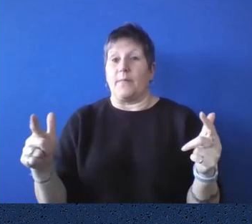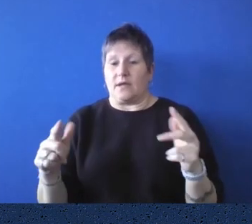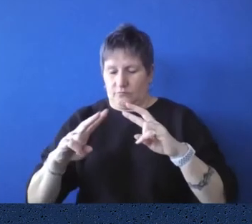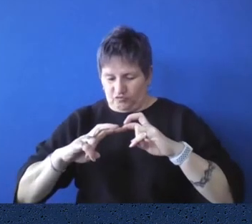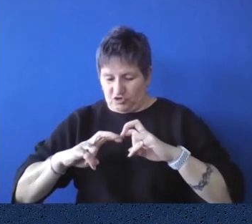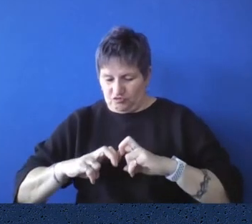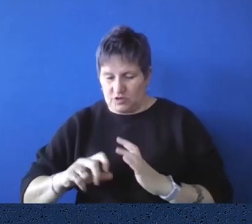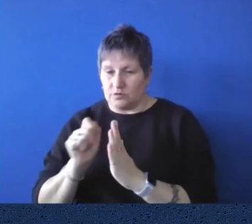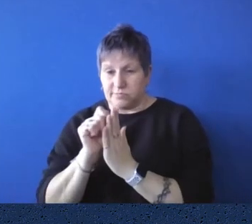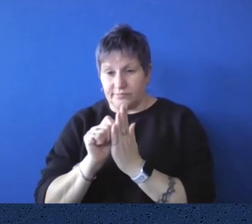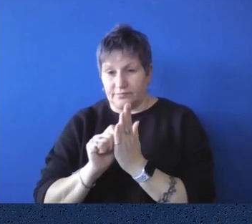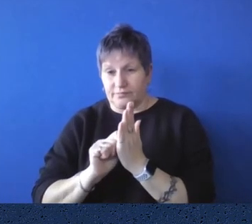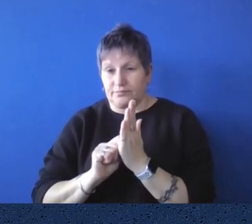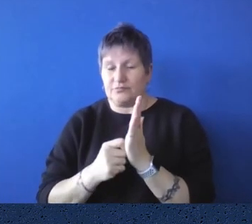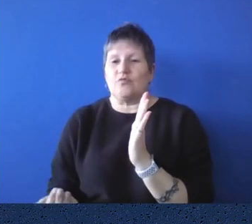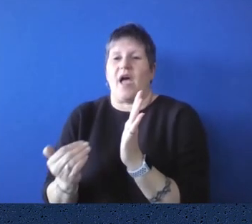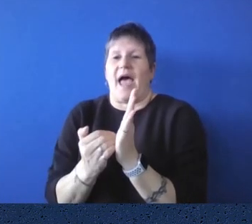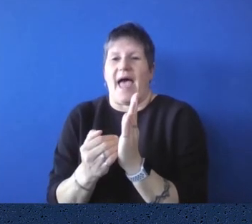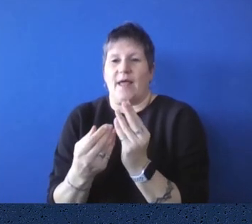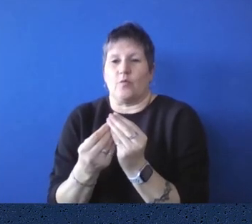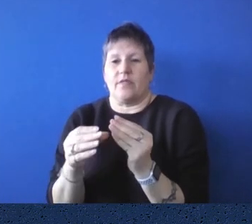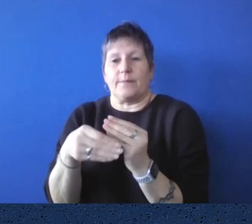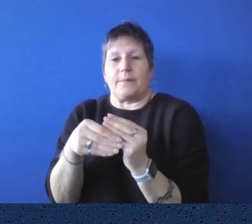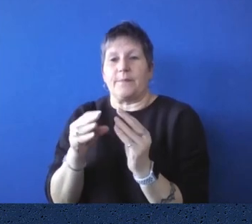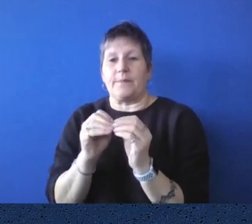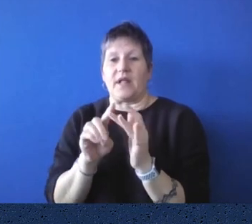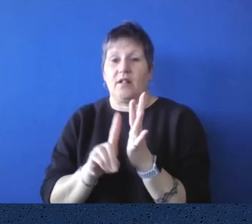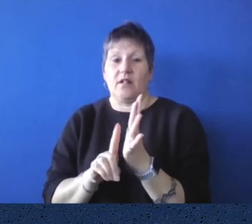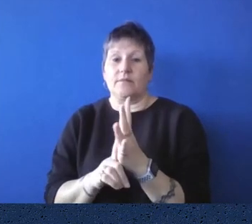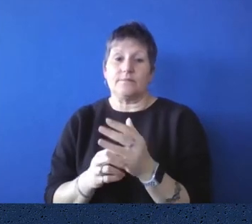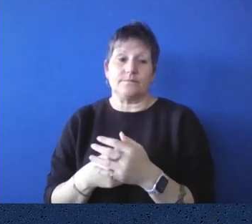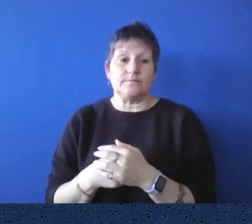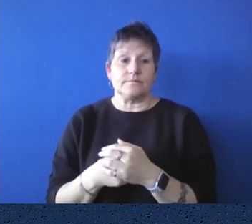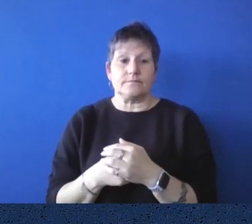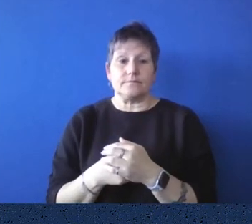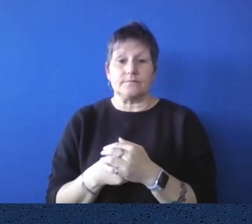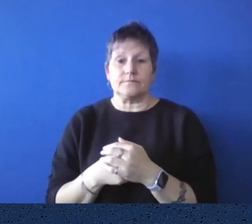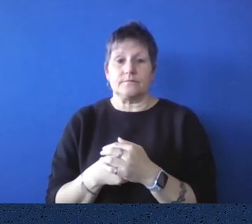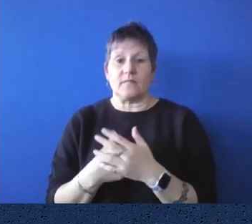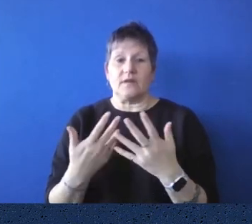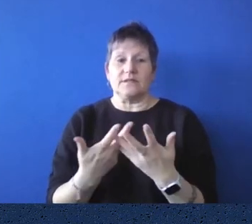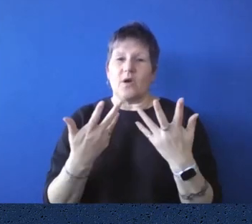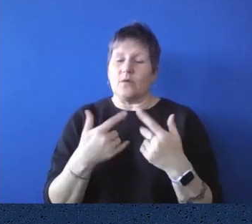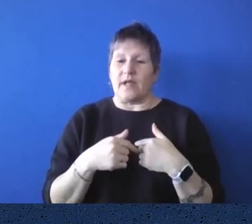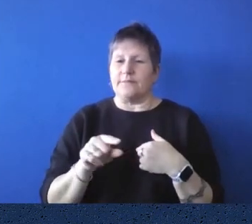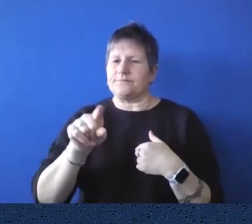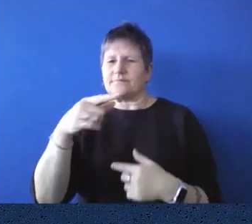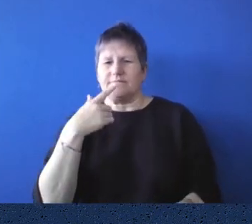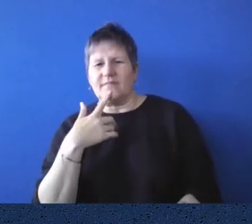piece of research. Um, we also, uh, oh, sorry. So those, so those briefings and